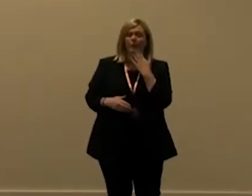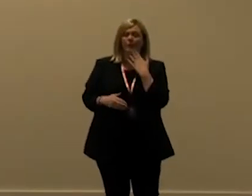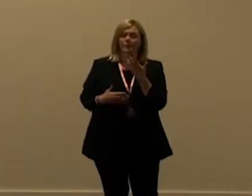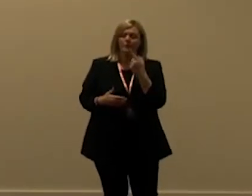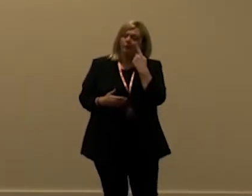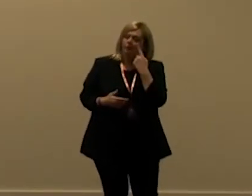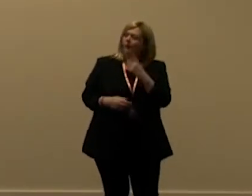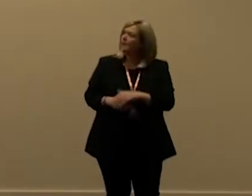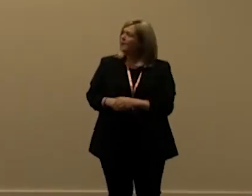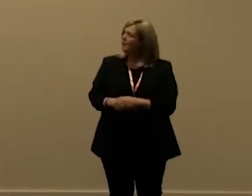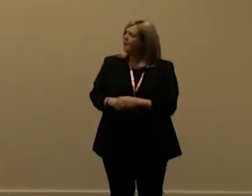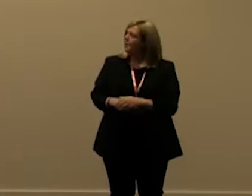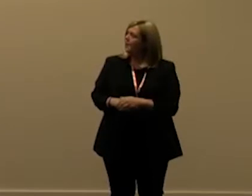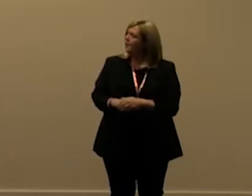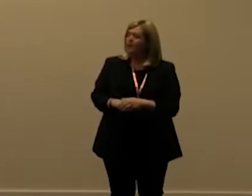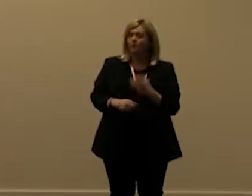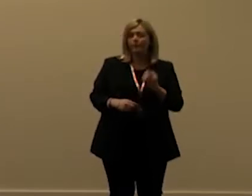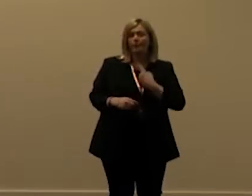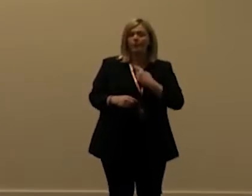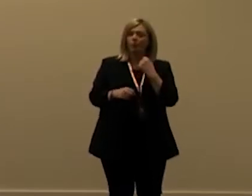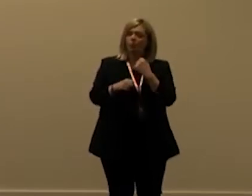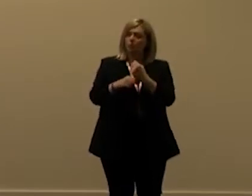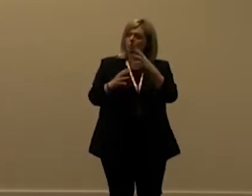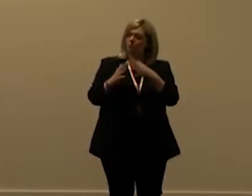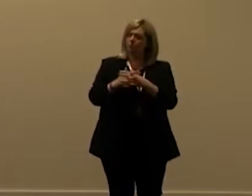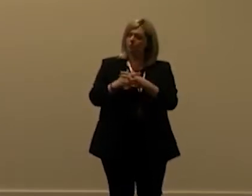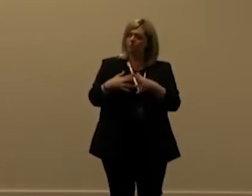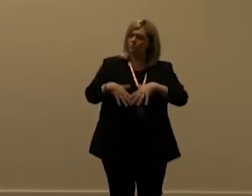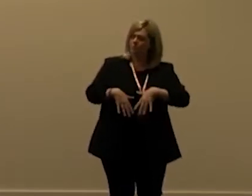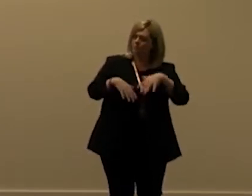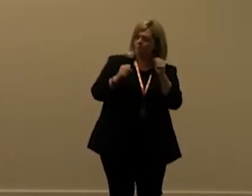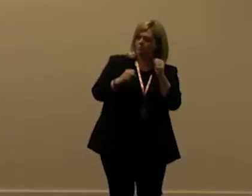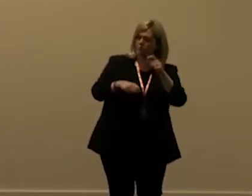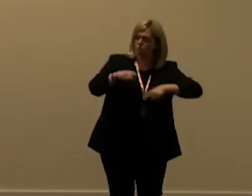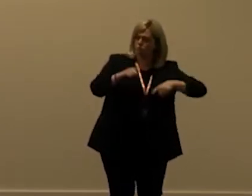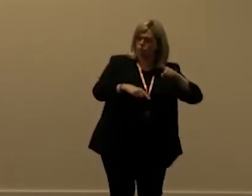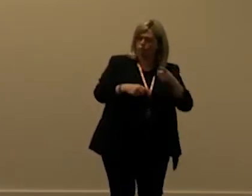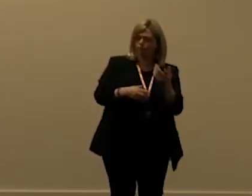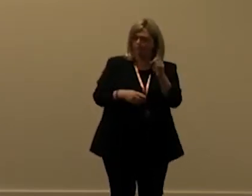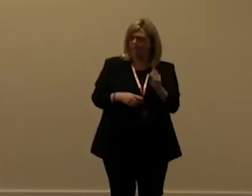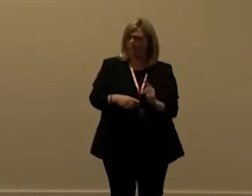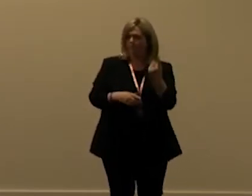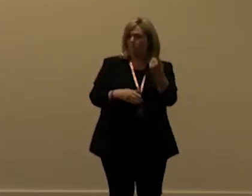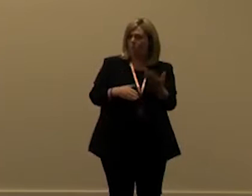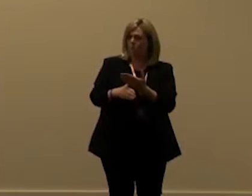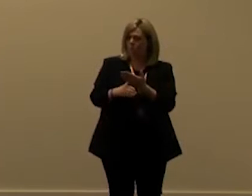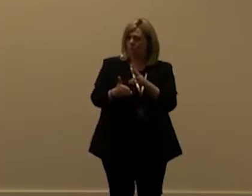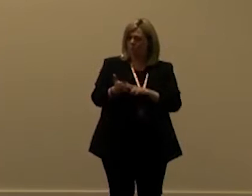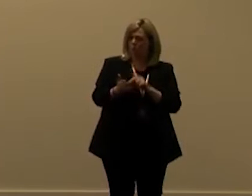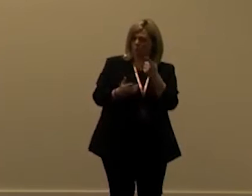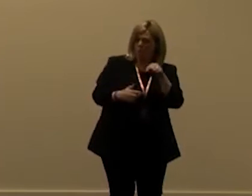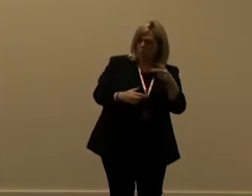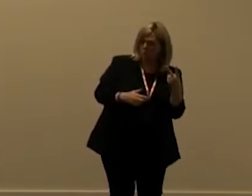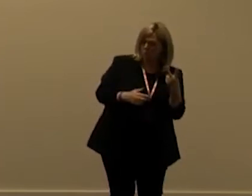who am i my name is gustav western i've started working with dynamics in the very first versions version 1.2